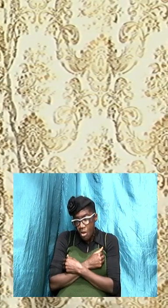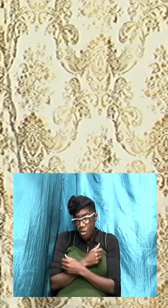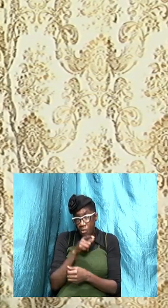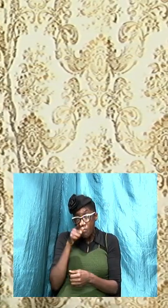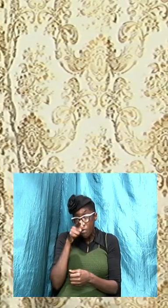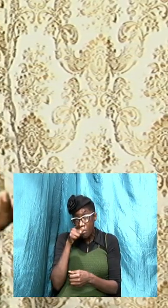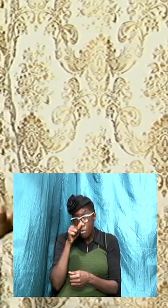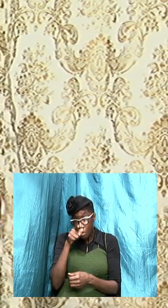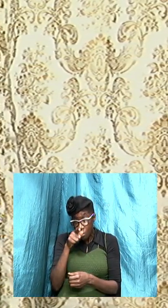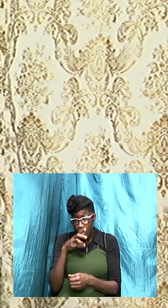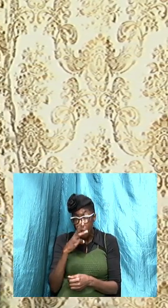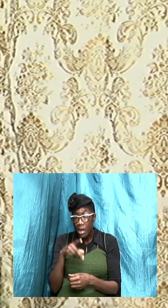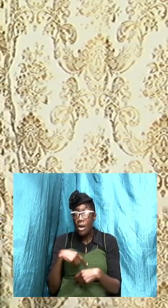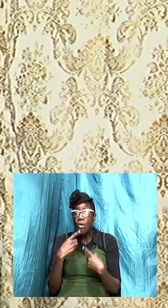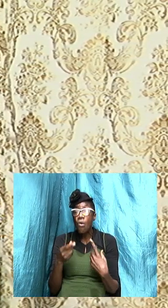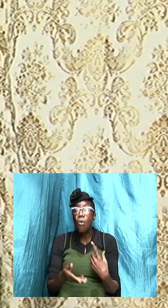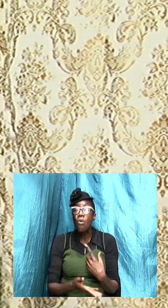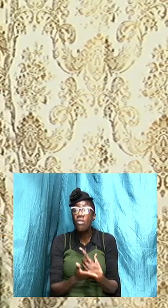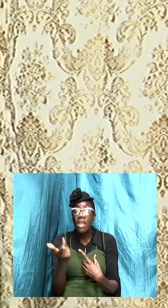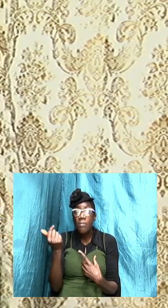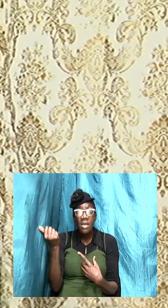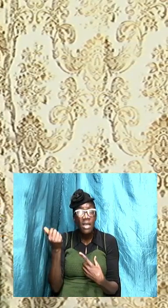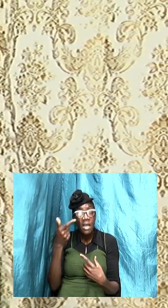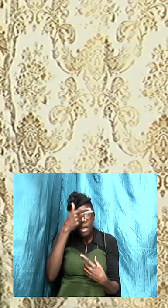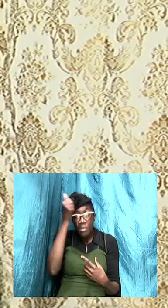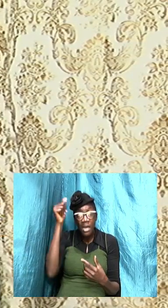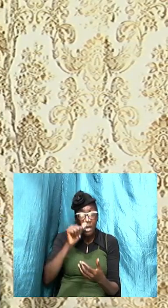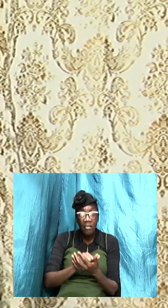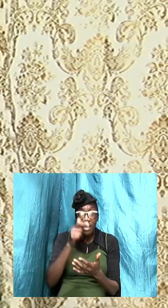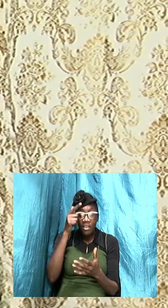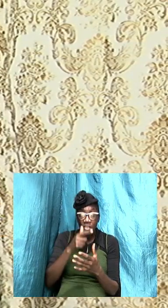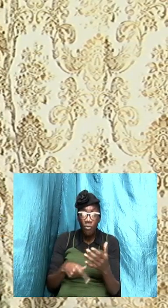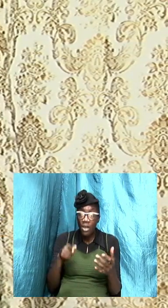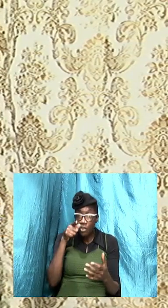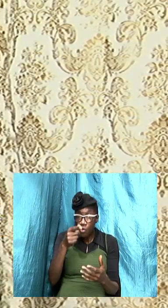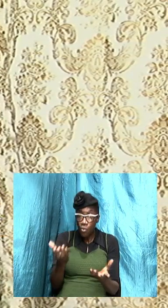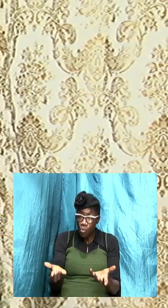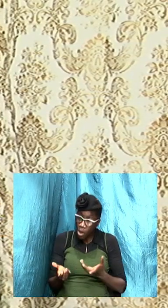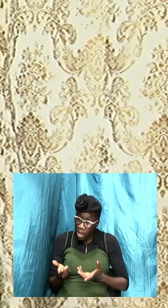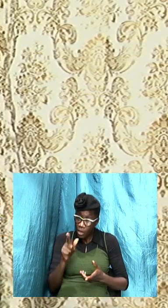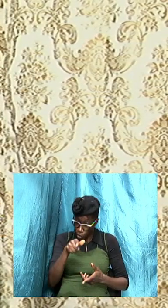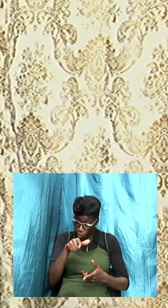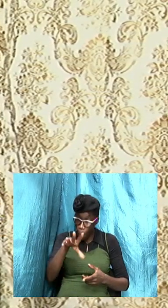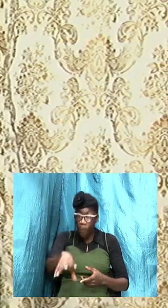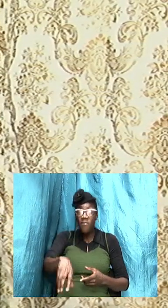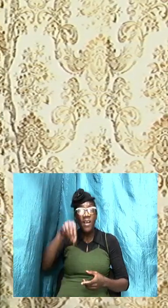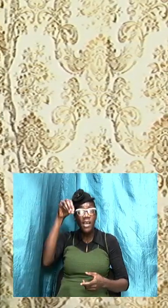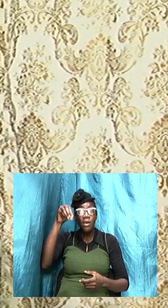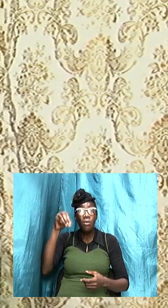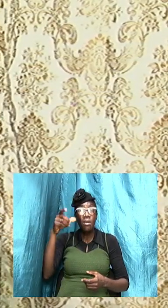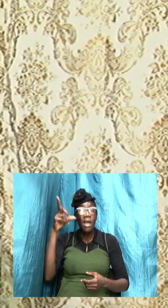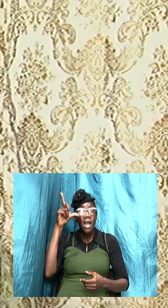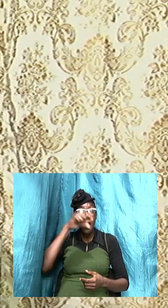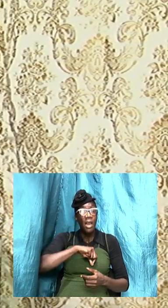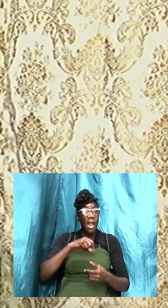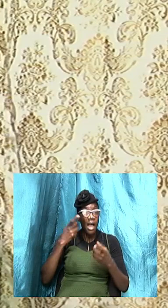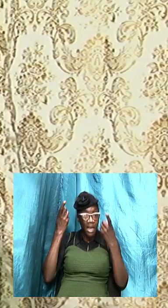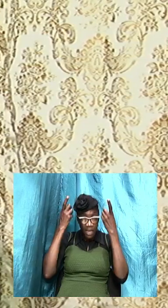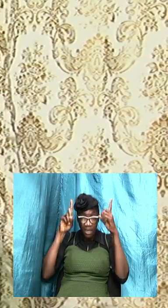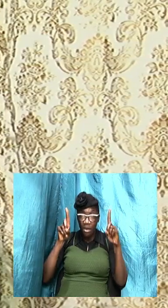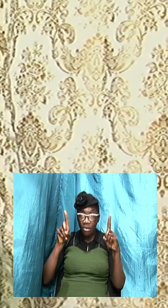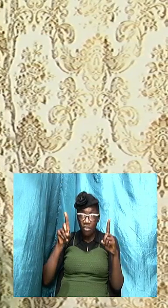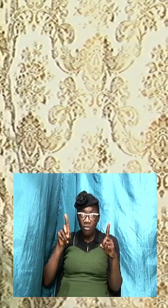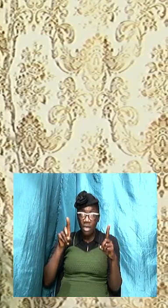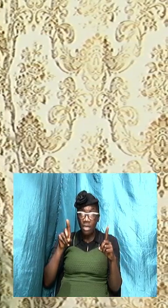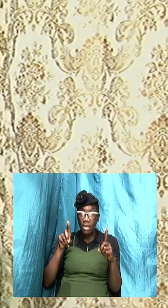to go there because that is what you want and you are going to find out that false doctrine tends to you want